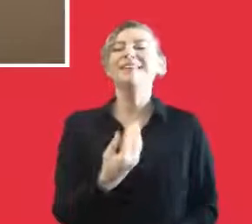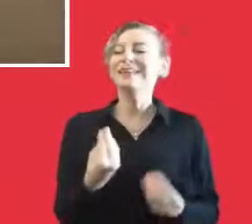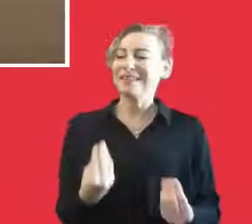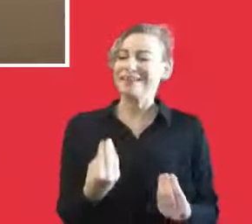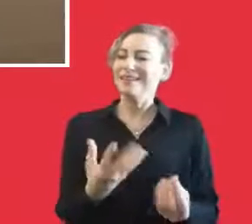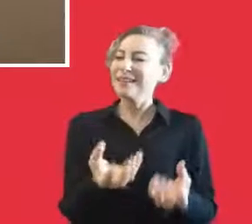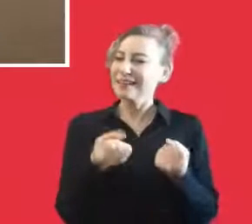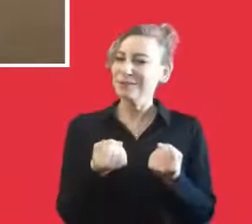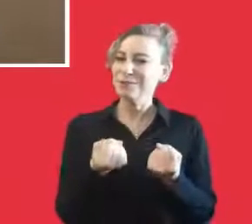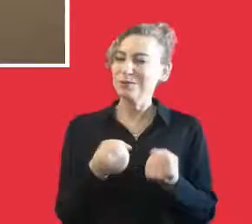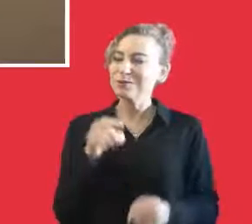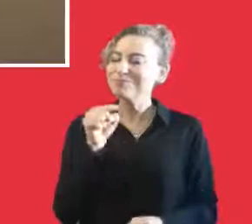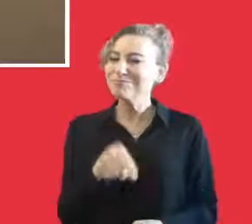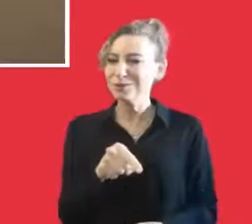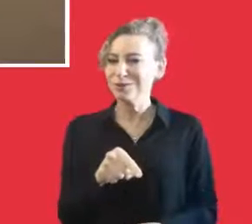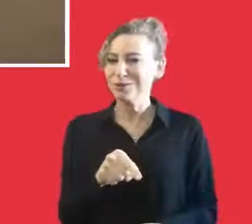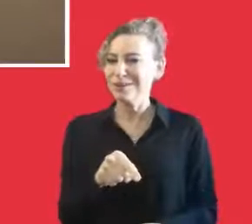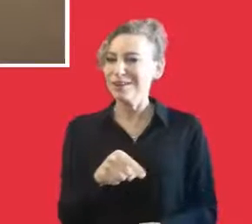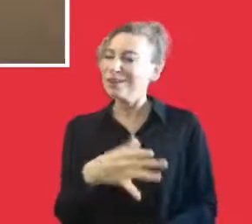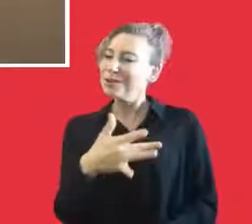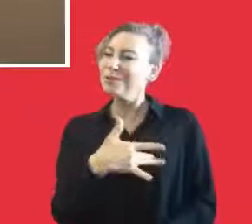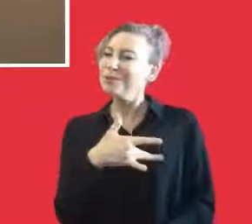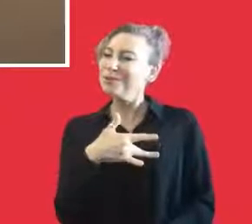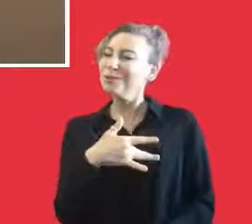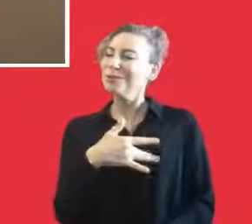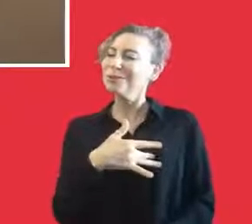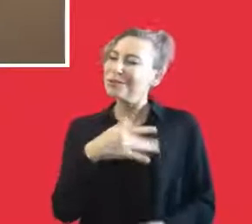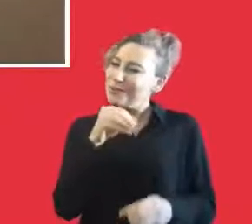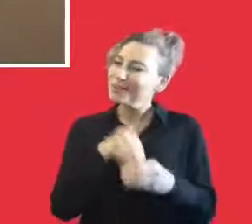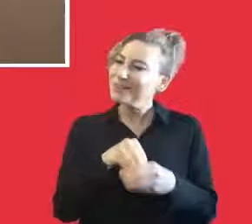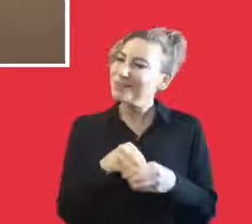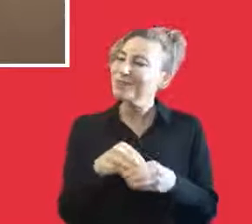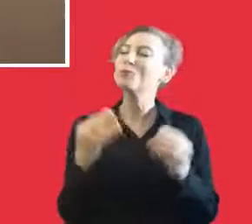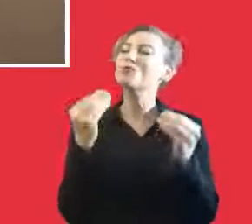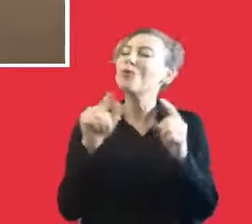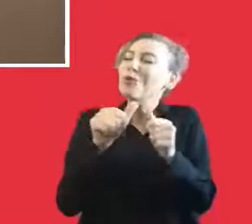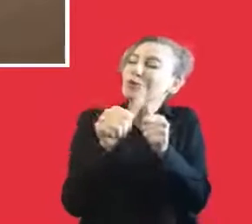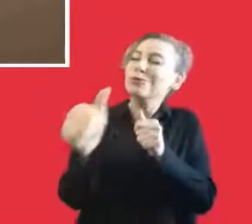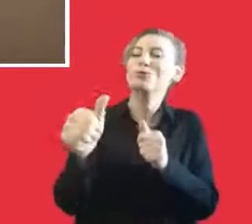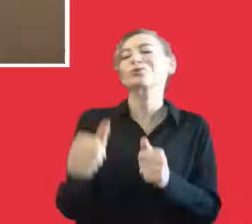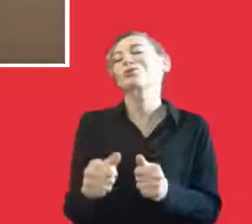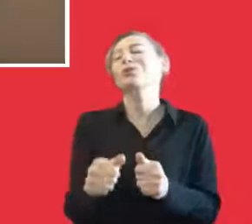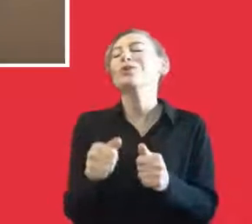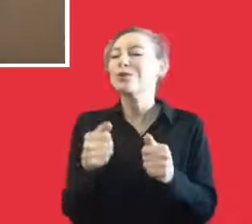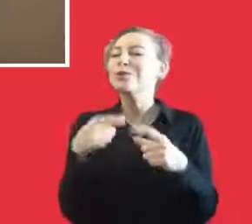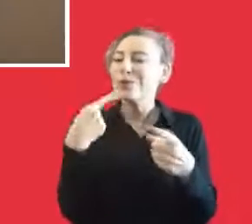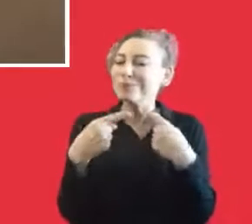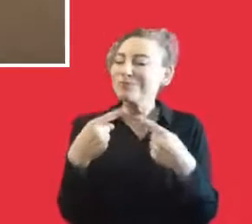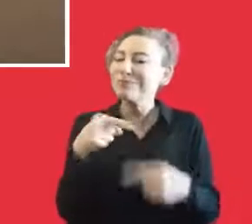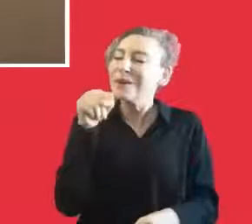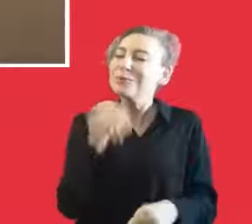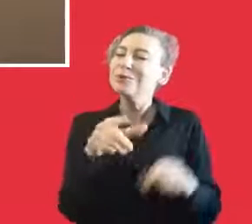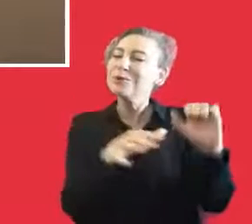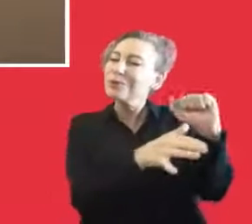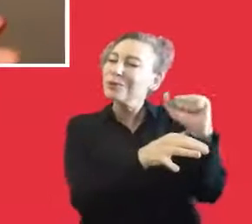It is a spiritual return and it is doing good. And today, we can talk about volunteerism in a long way, but